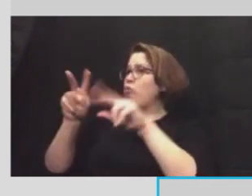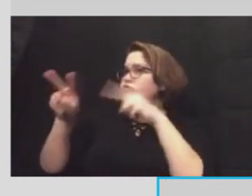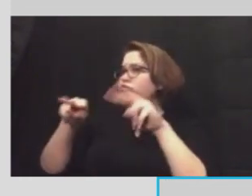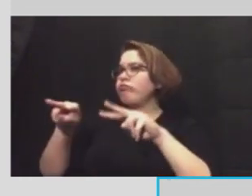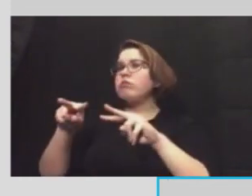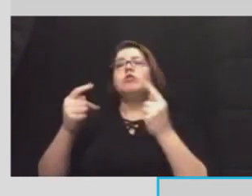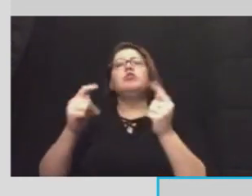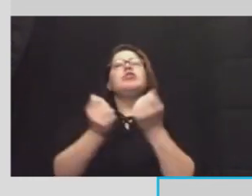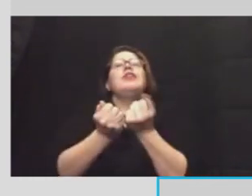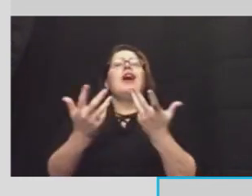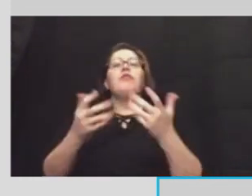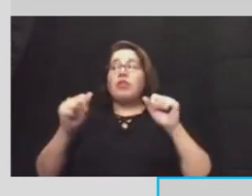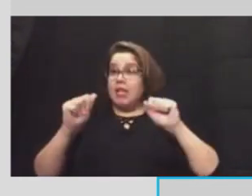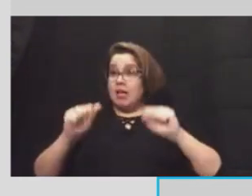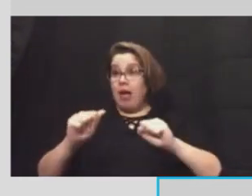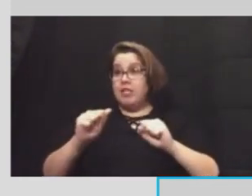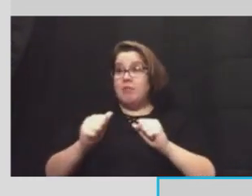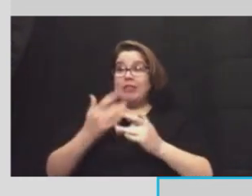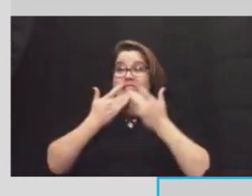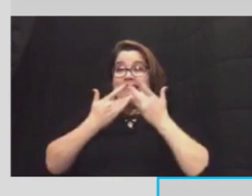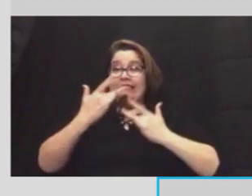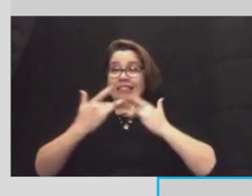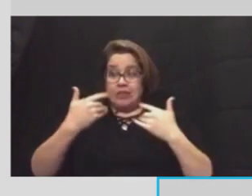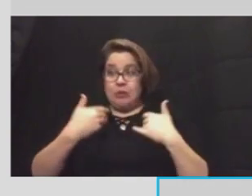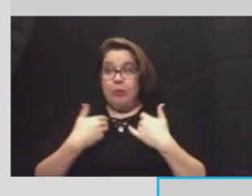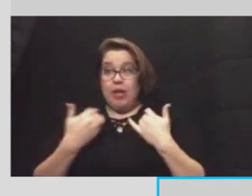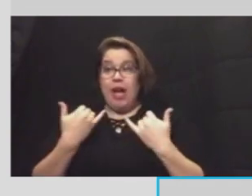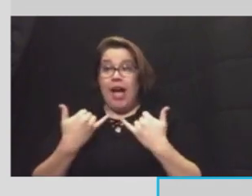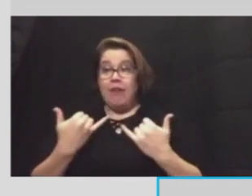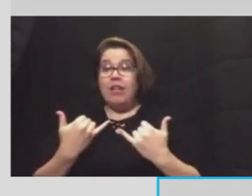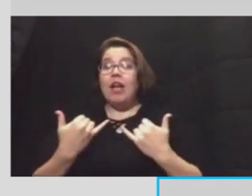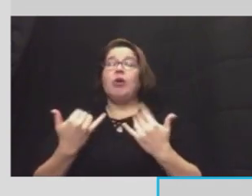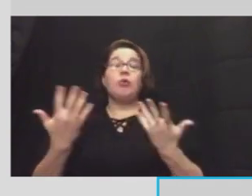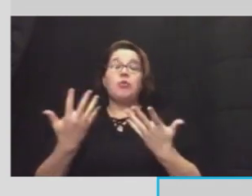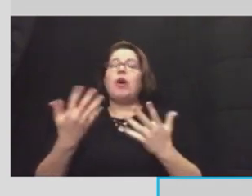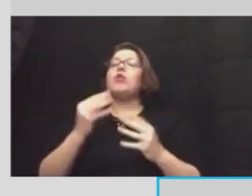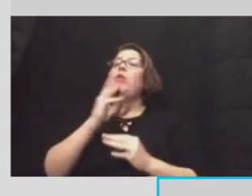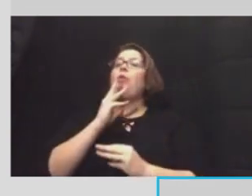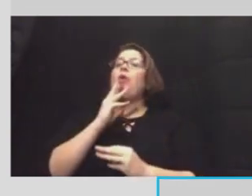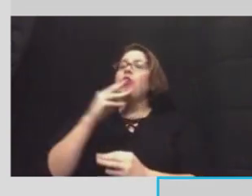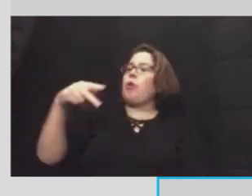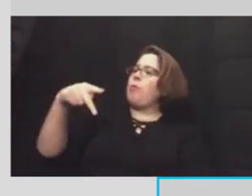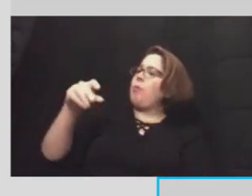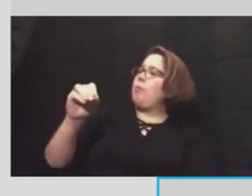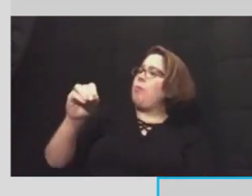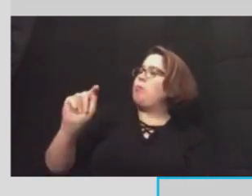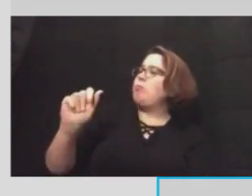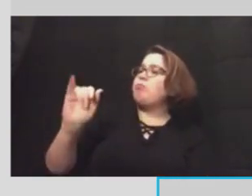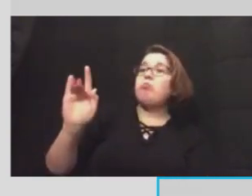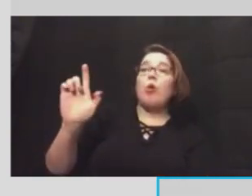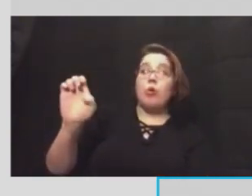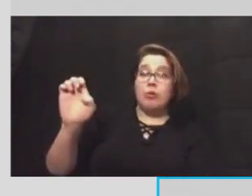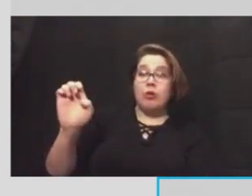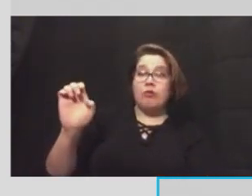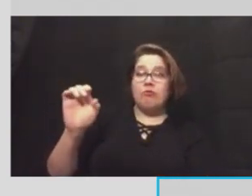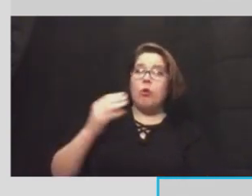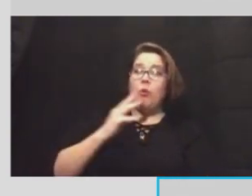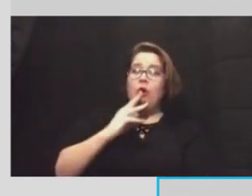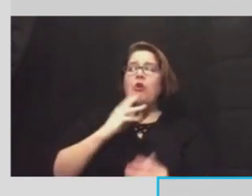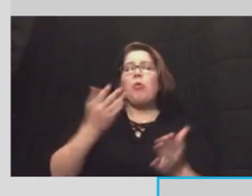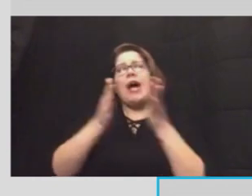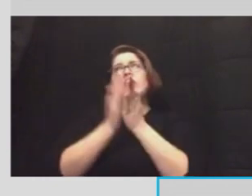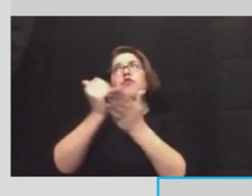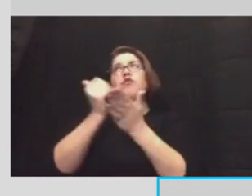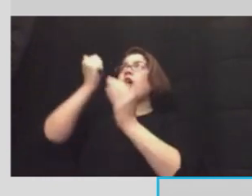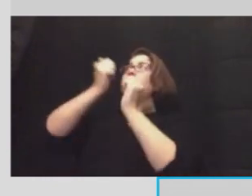everything we can. The shortage we've got is portable water, and we're asking for help from the federal government